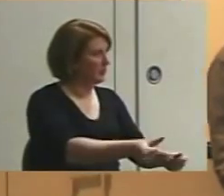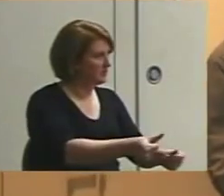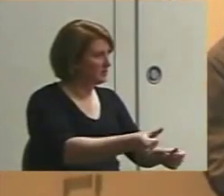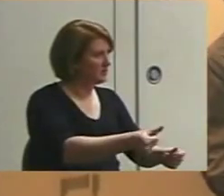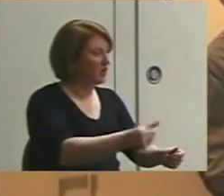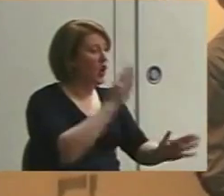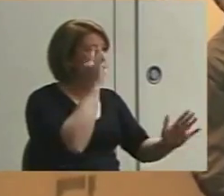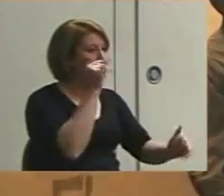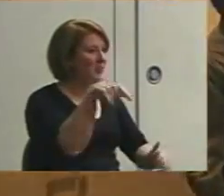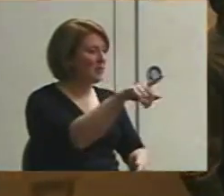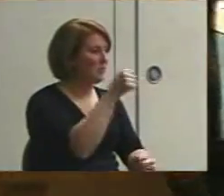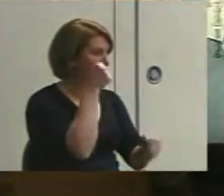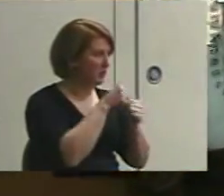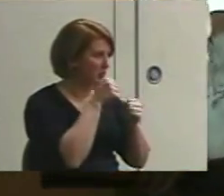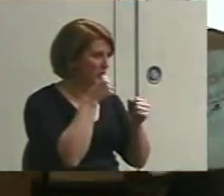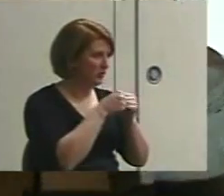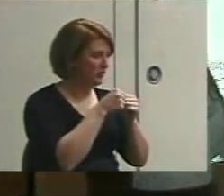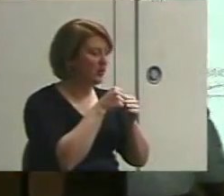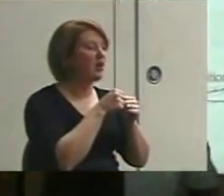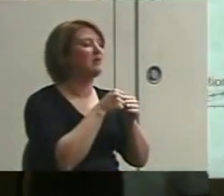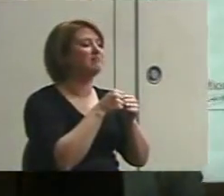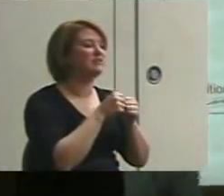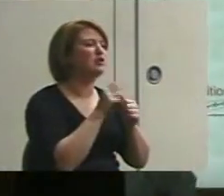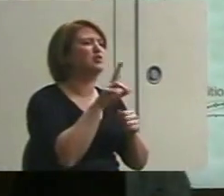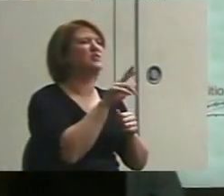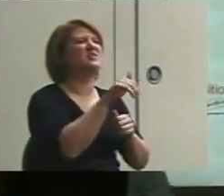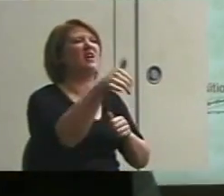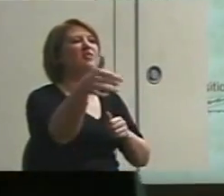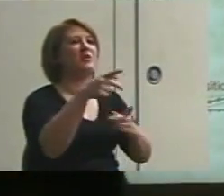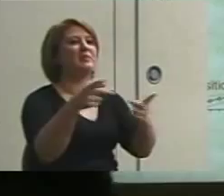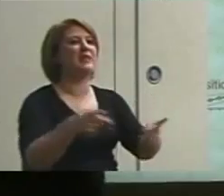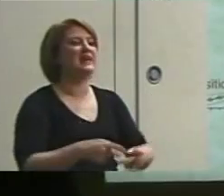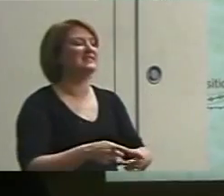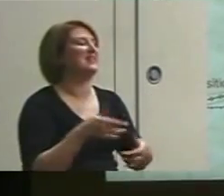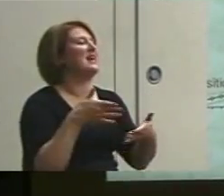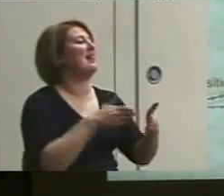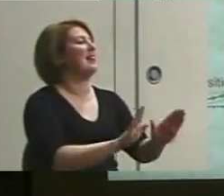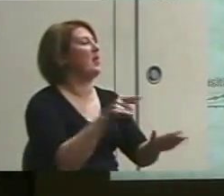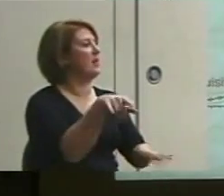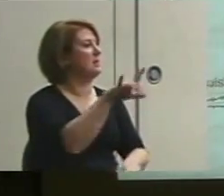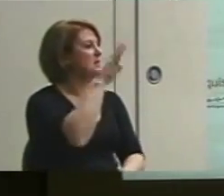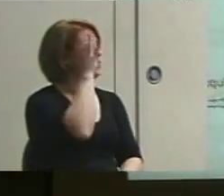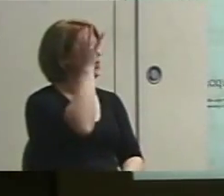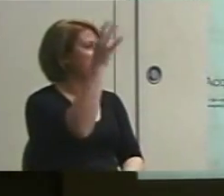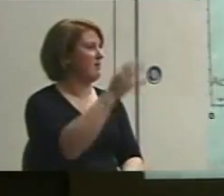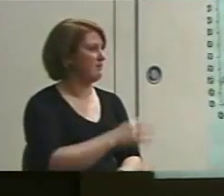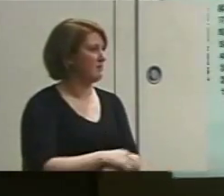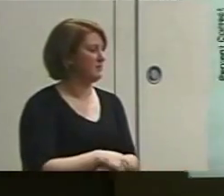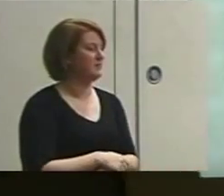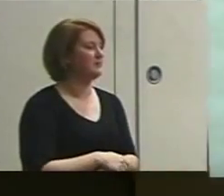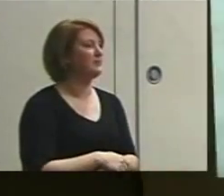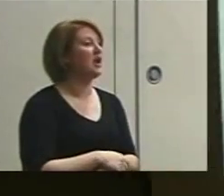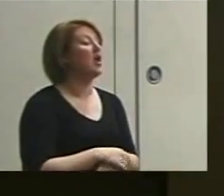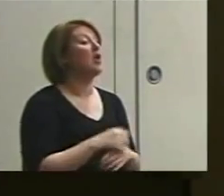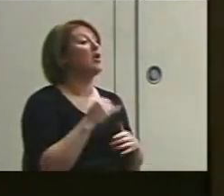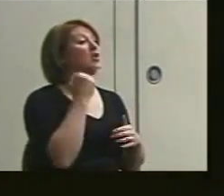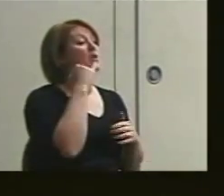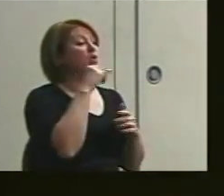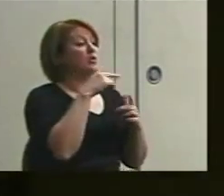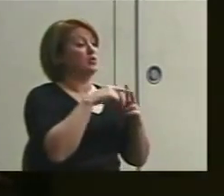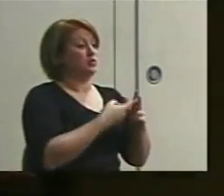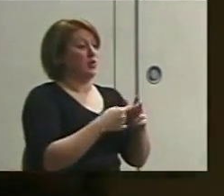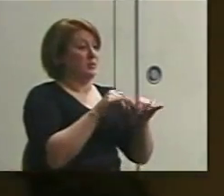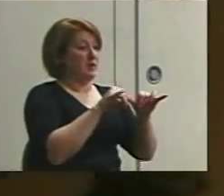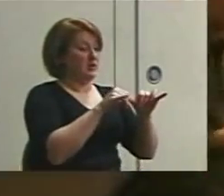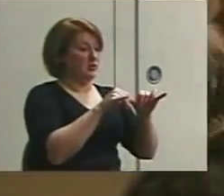Hope they remember it. Get them to use it somewhere else and then let them be creative. So when we start measuring, a lot of